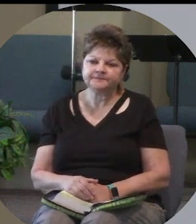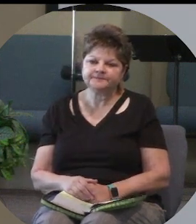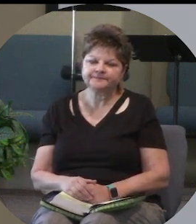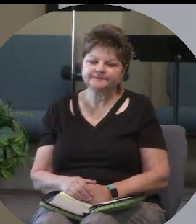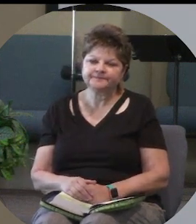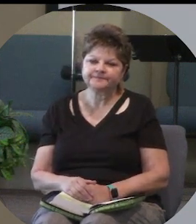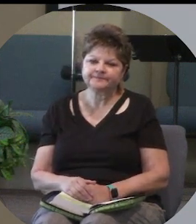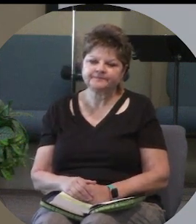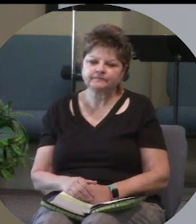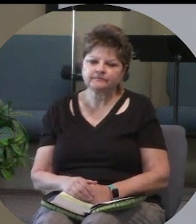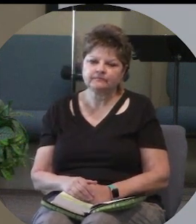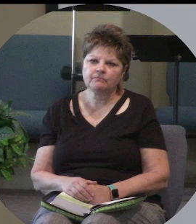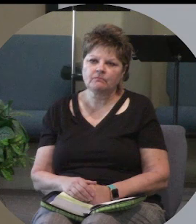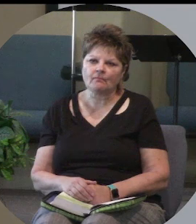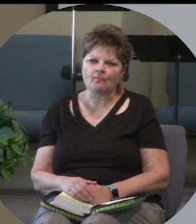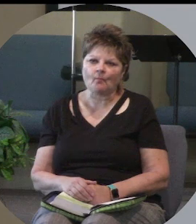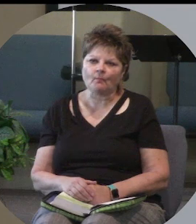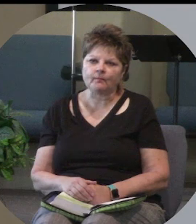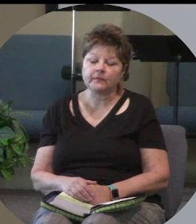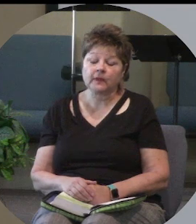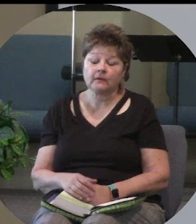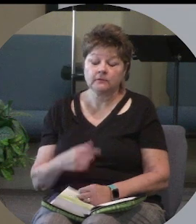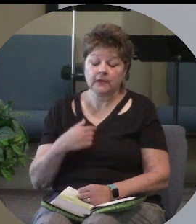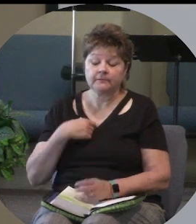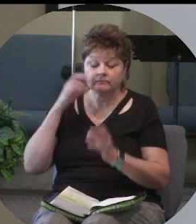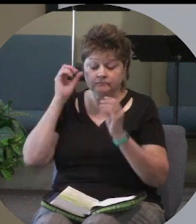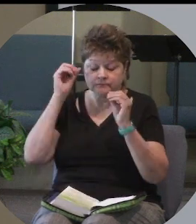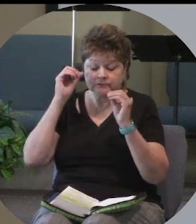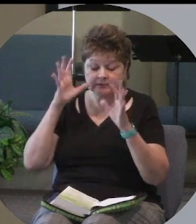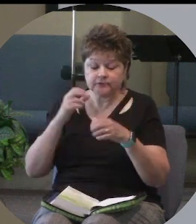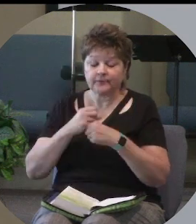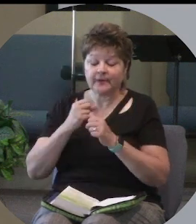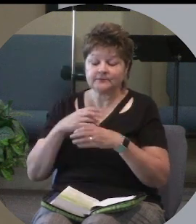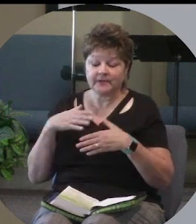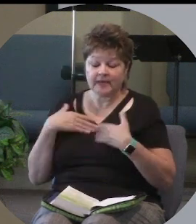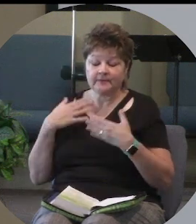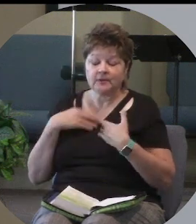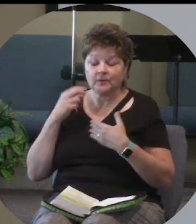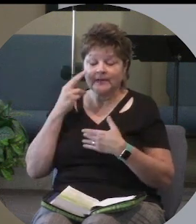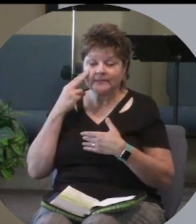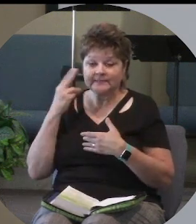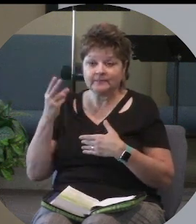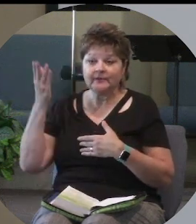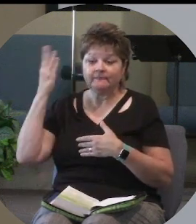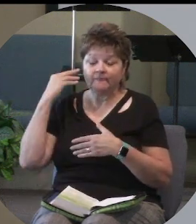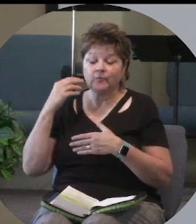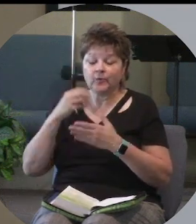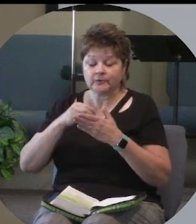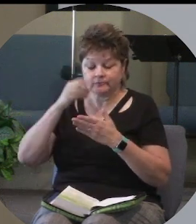and as a teacher it makes me glad when I see former children of mine